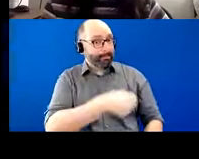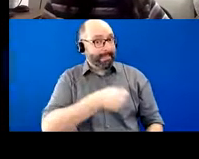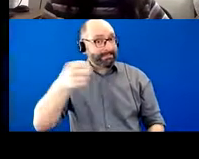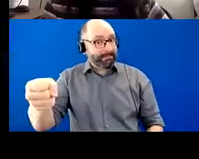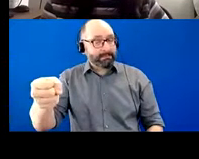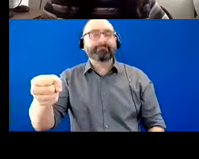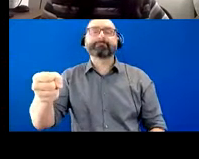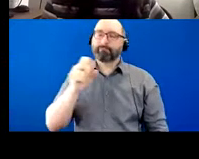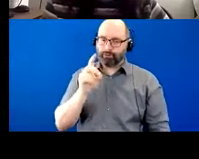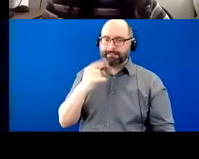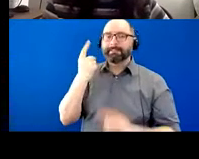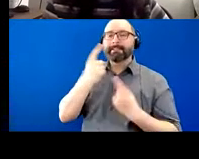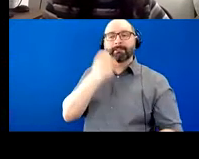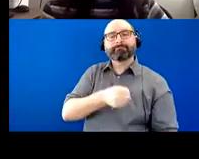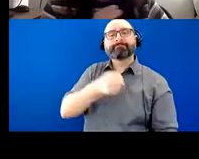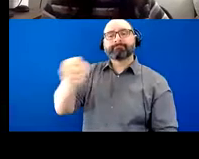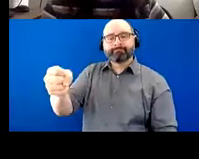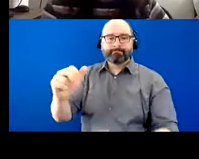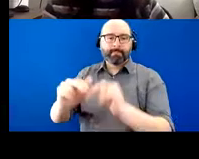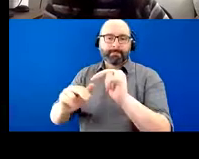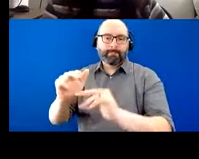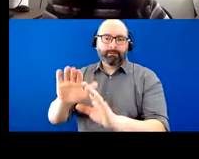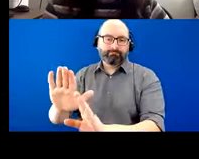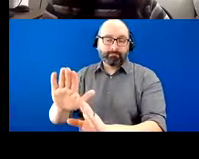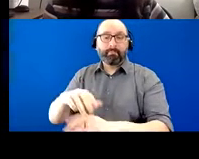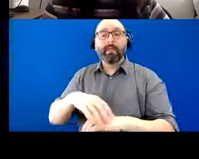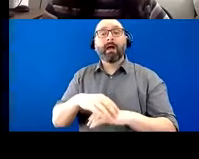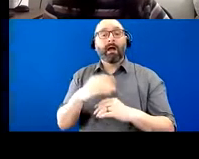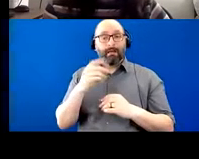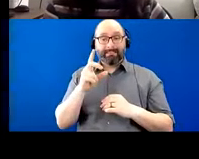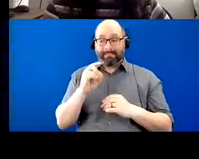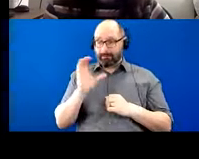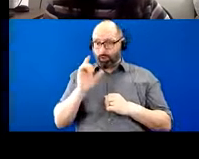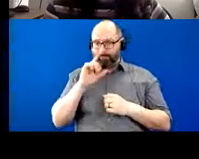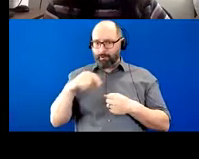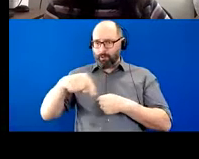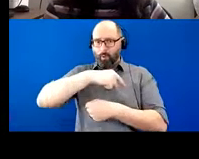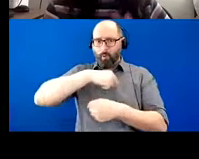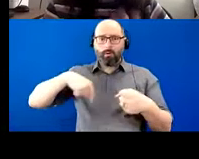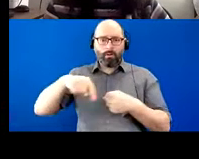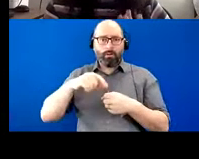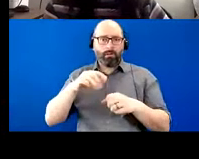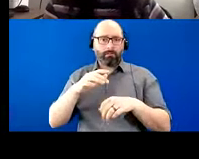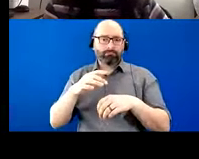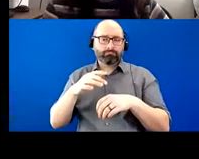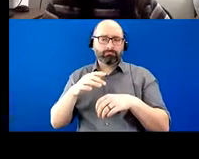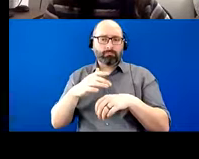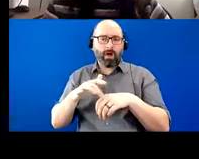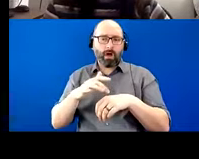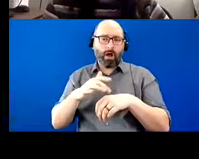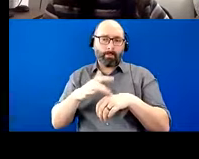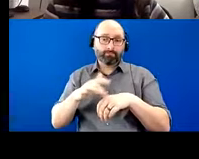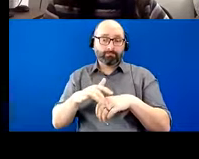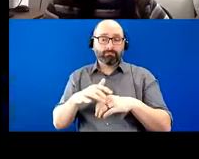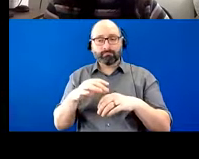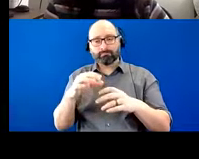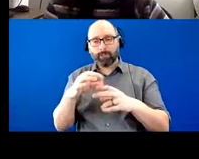consider placement and she explored local options. Um, but she found that she was, she liked the in-home caregivers and